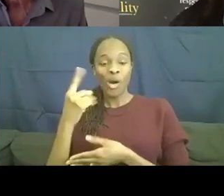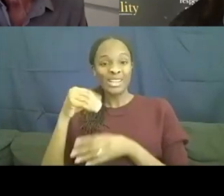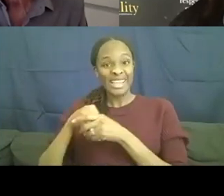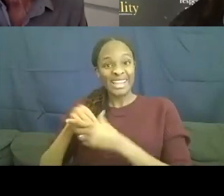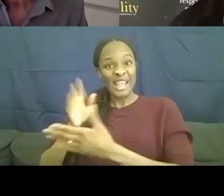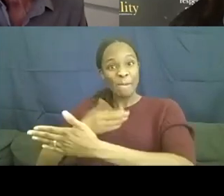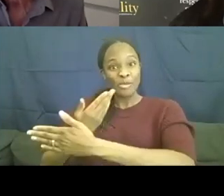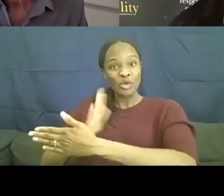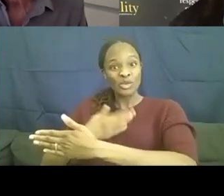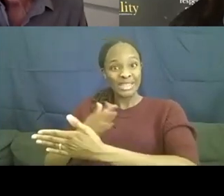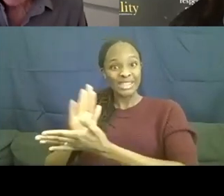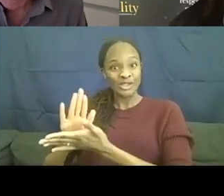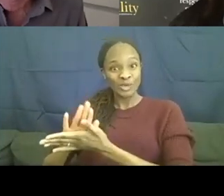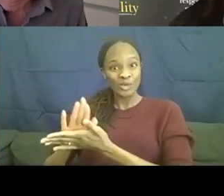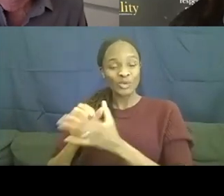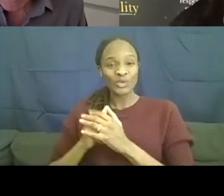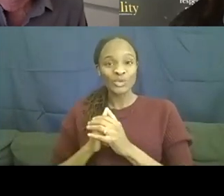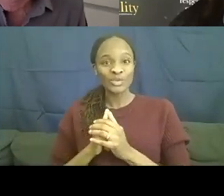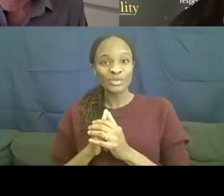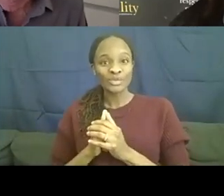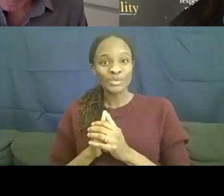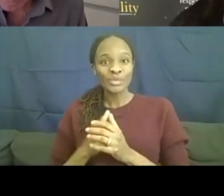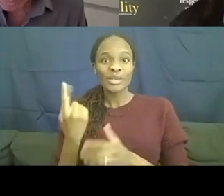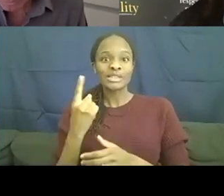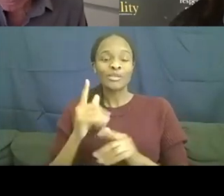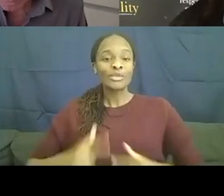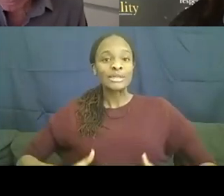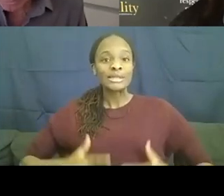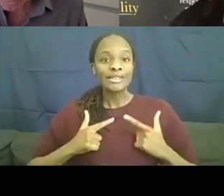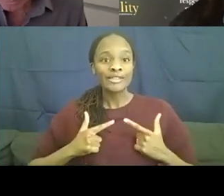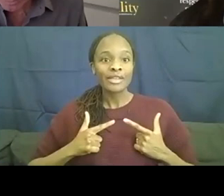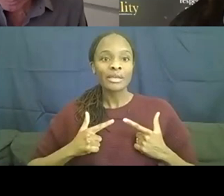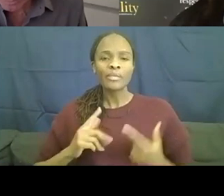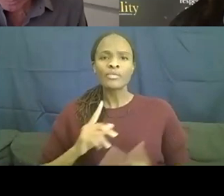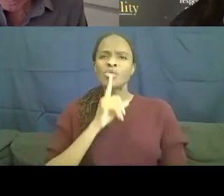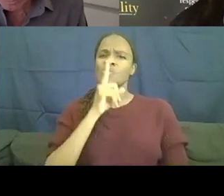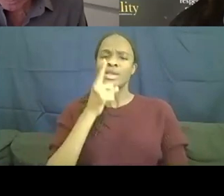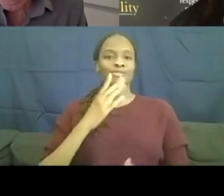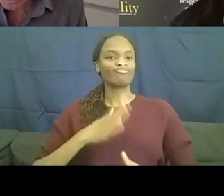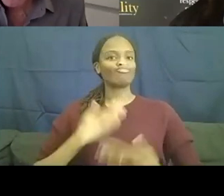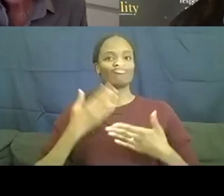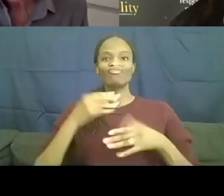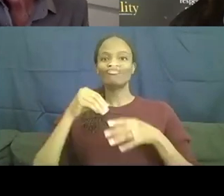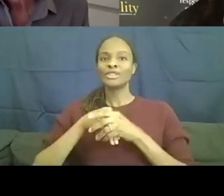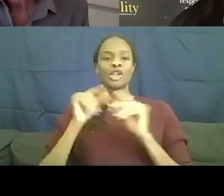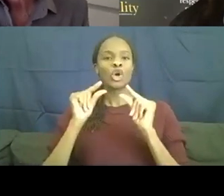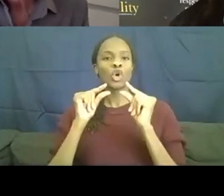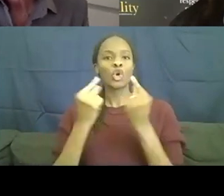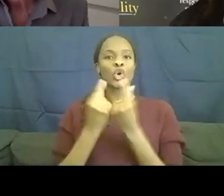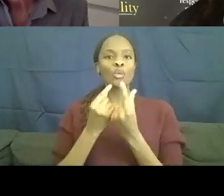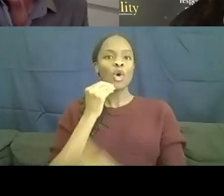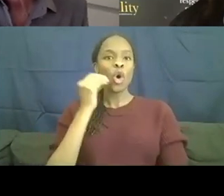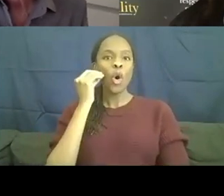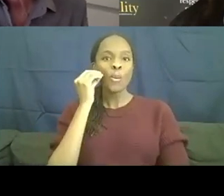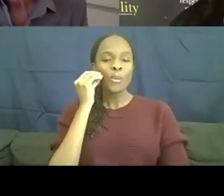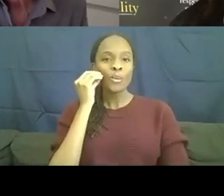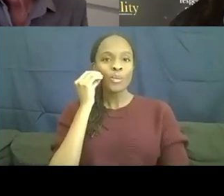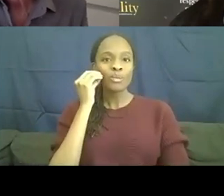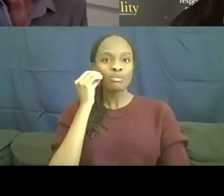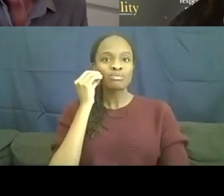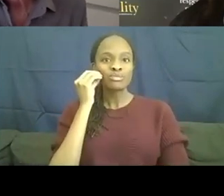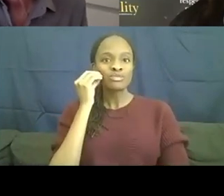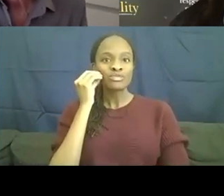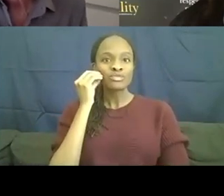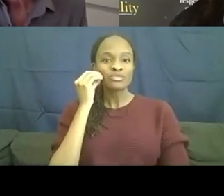We have, you know, someone living very happily in a group home. We have some, you know,